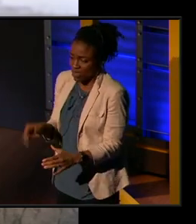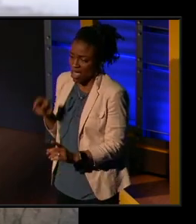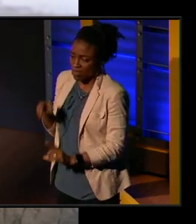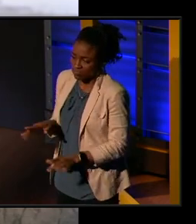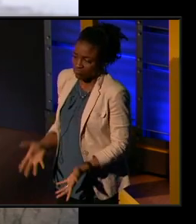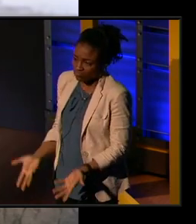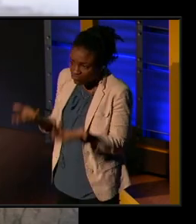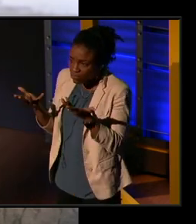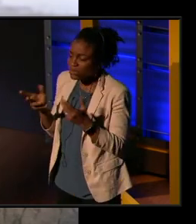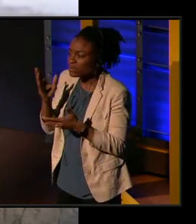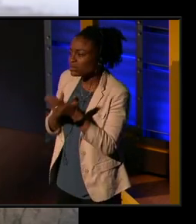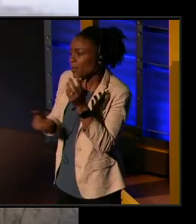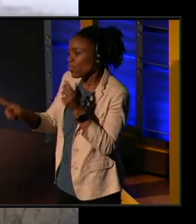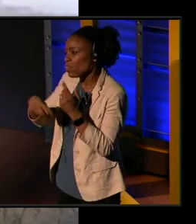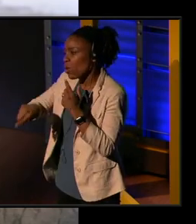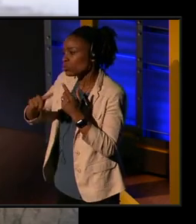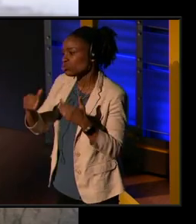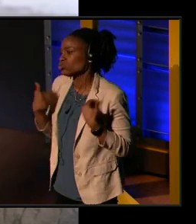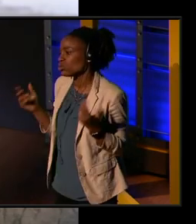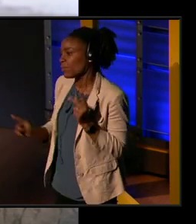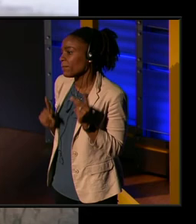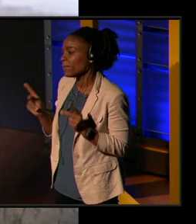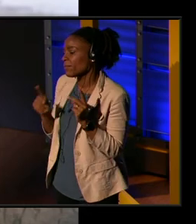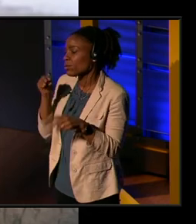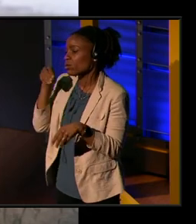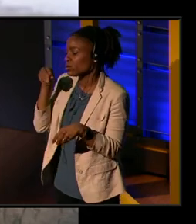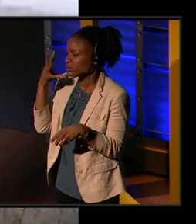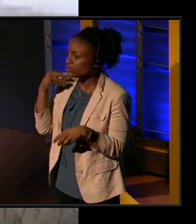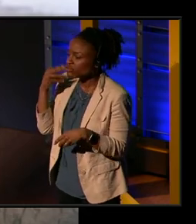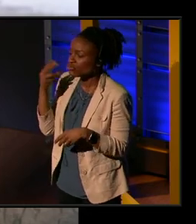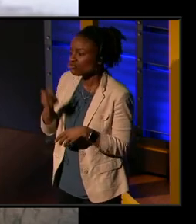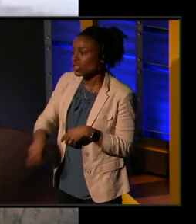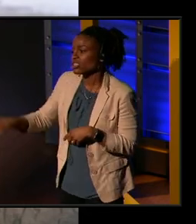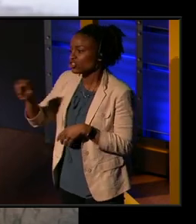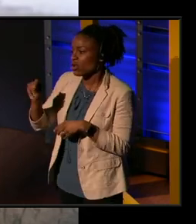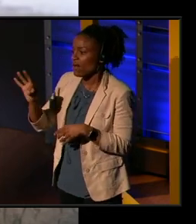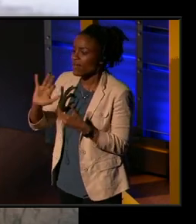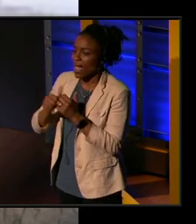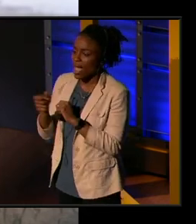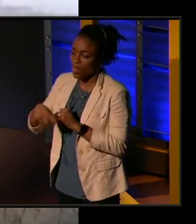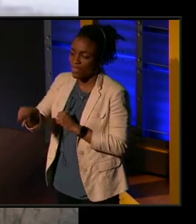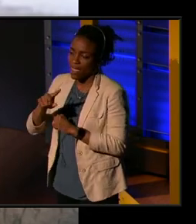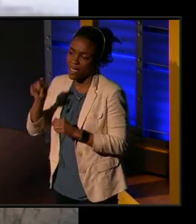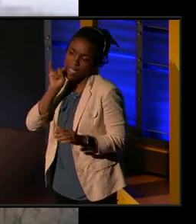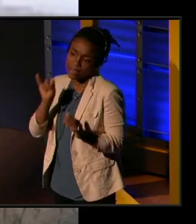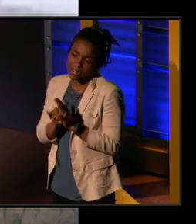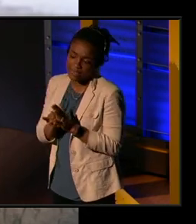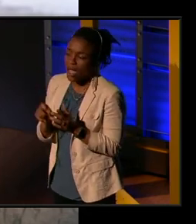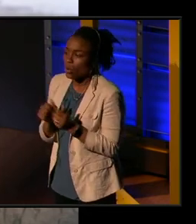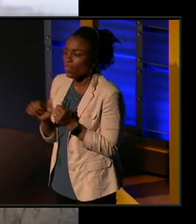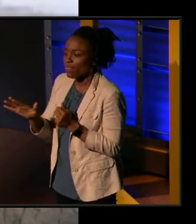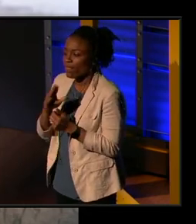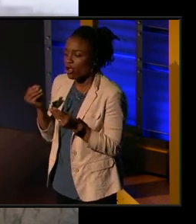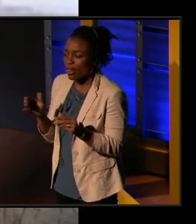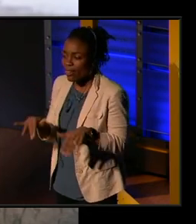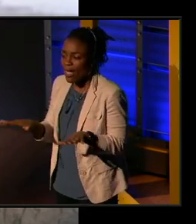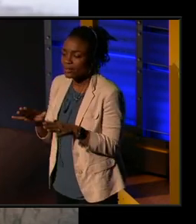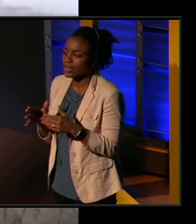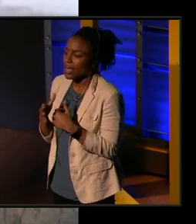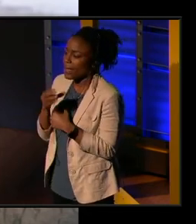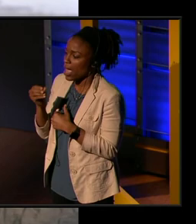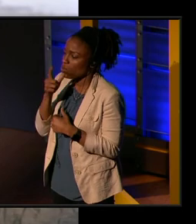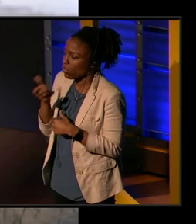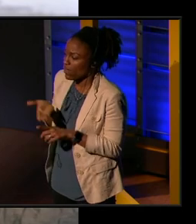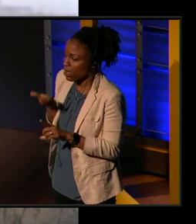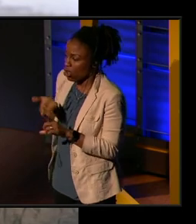youth there, I think go through transitions of, of, of how they identify with their landscape and who they are. And one,